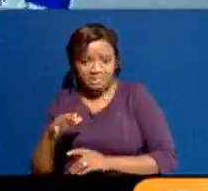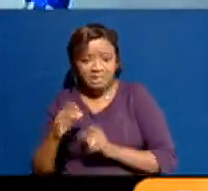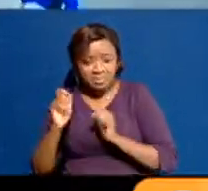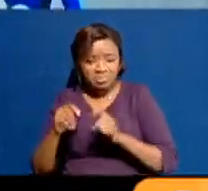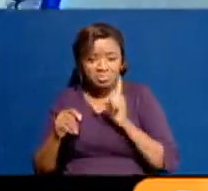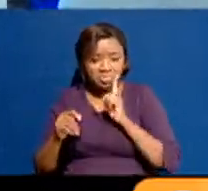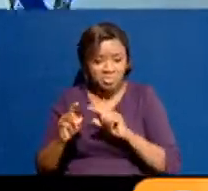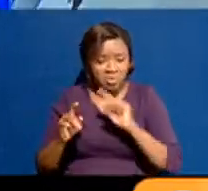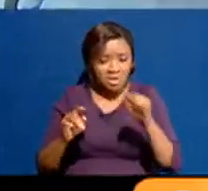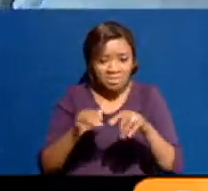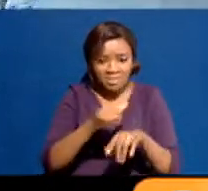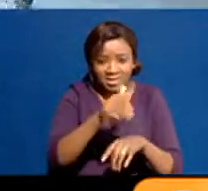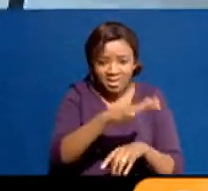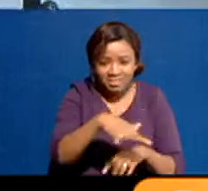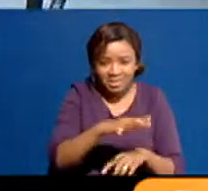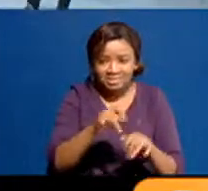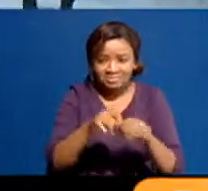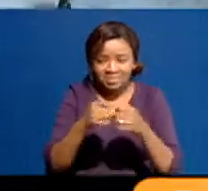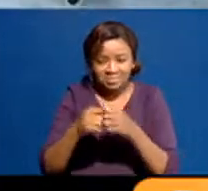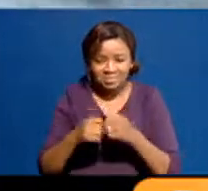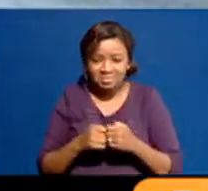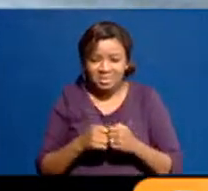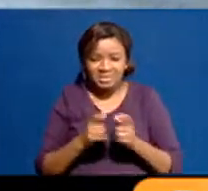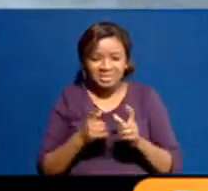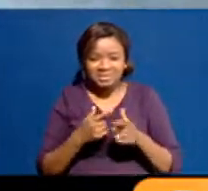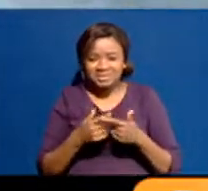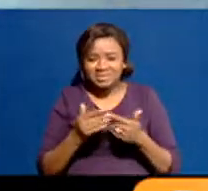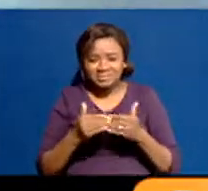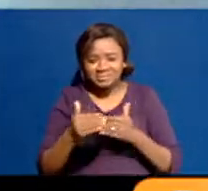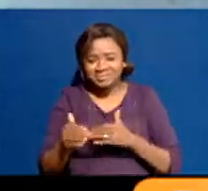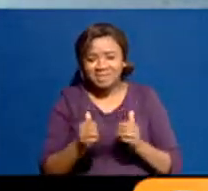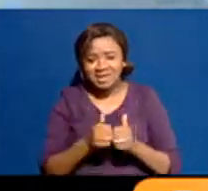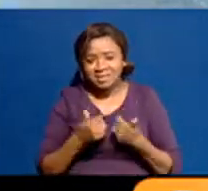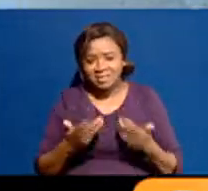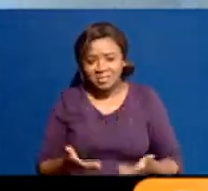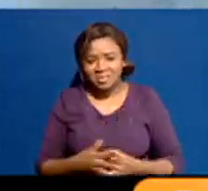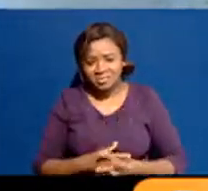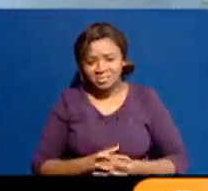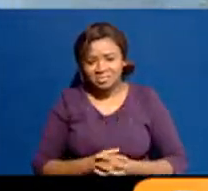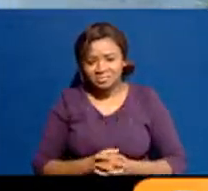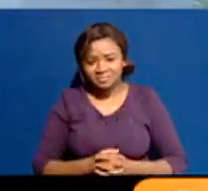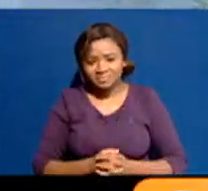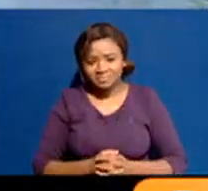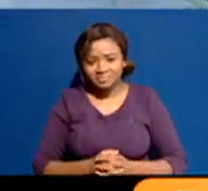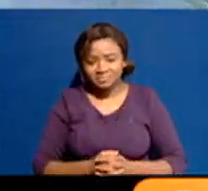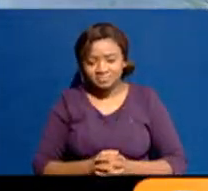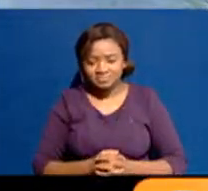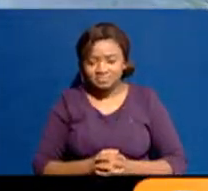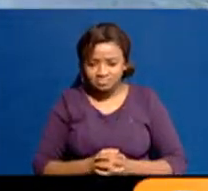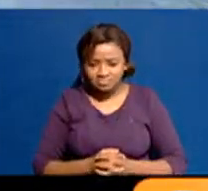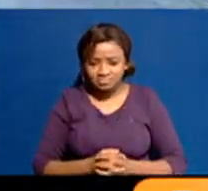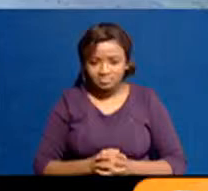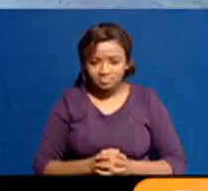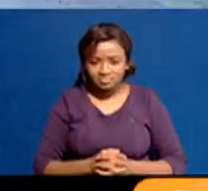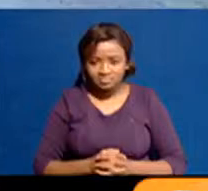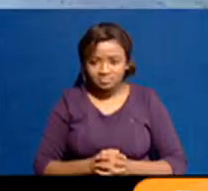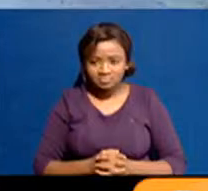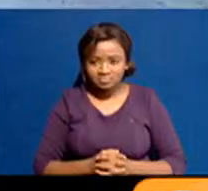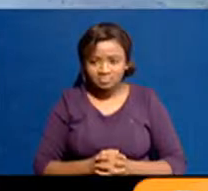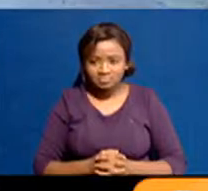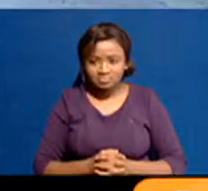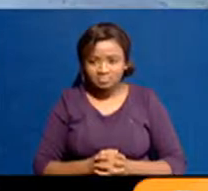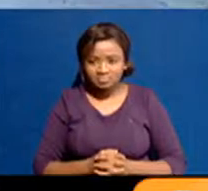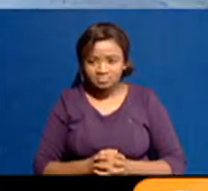destroyed and they don't have any other, you know, means of income? They'll eventually go and loot commissioners and